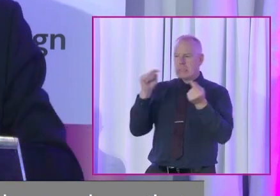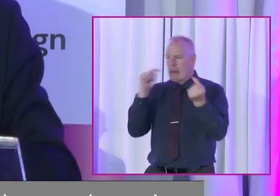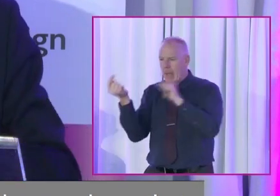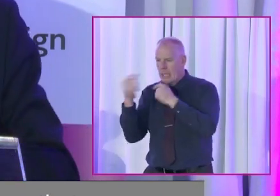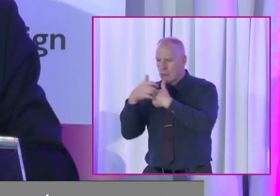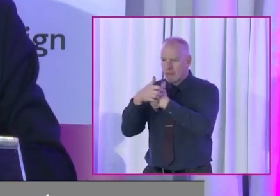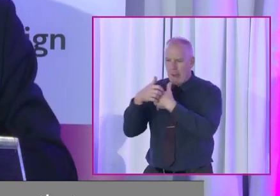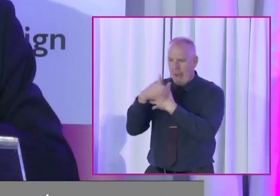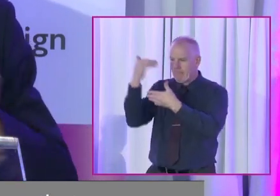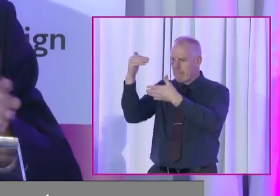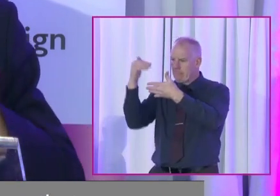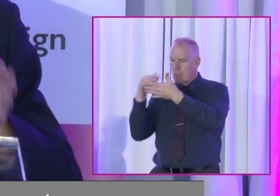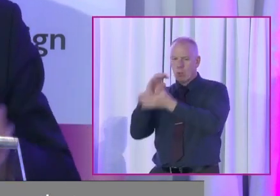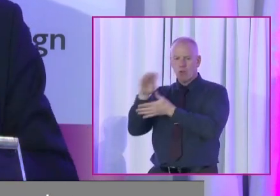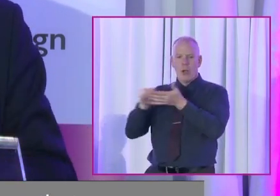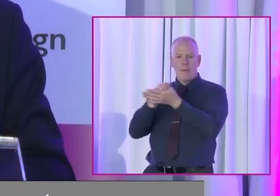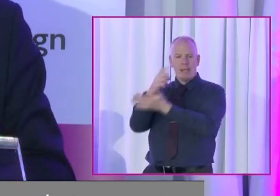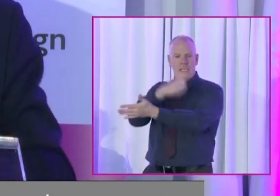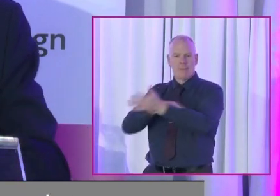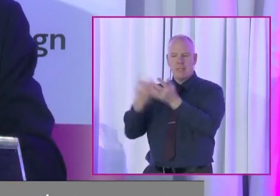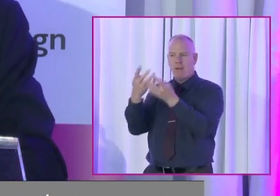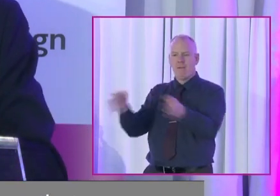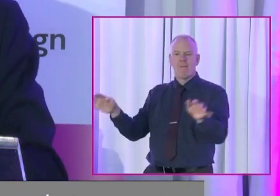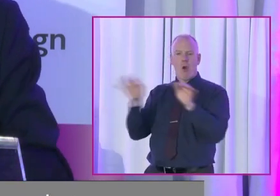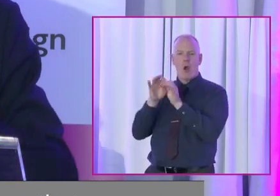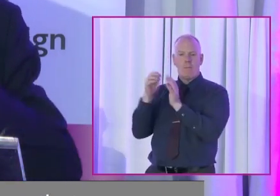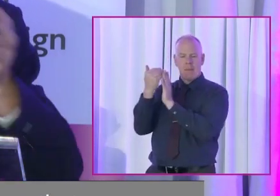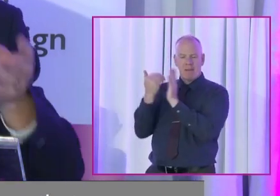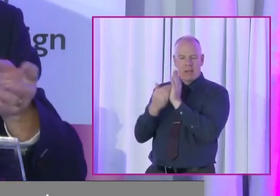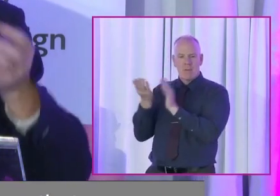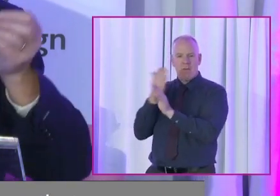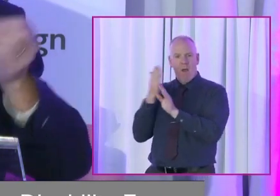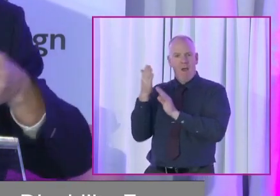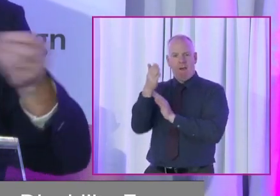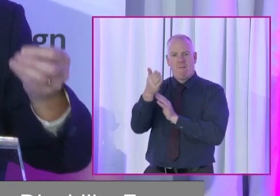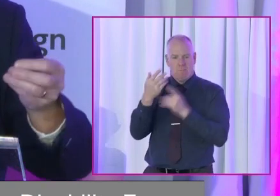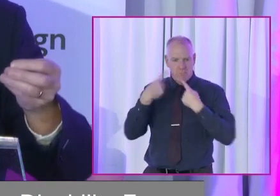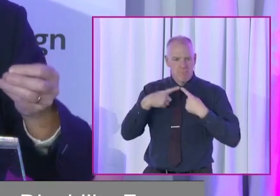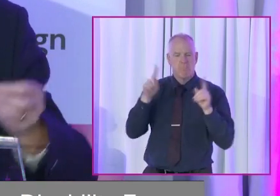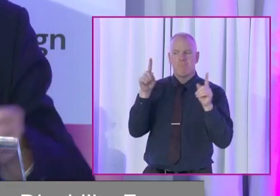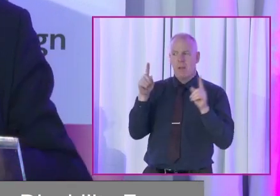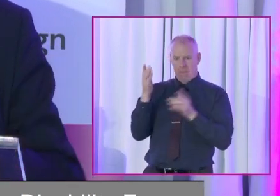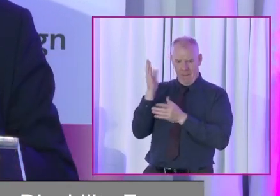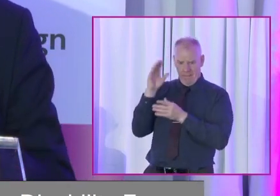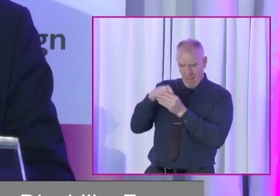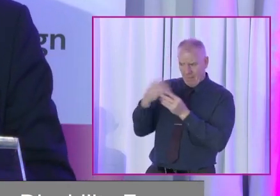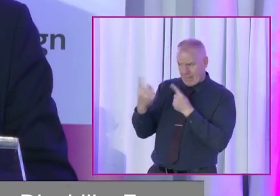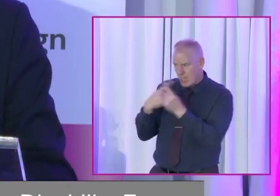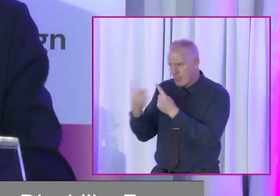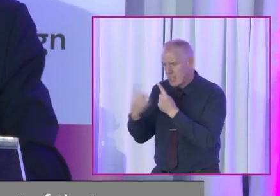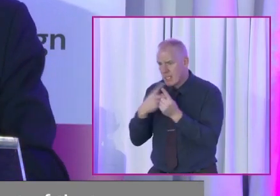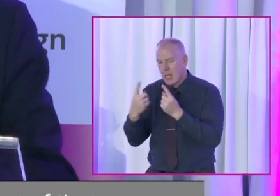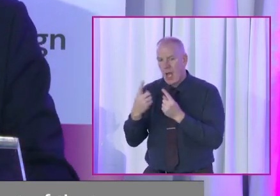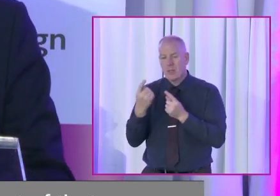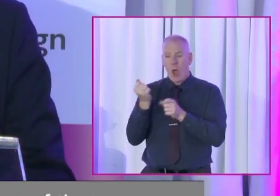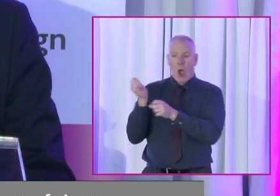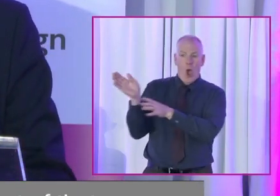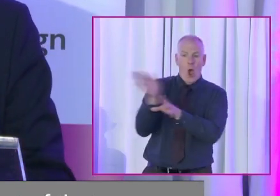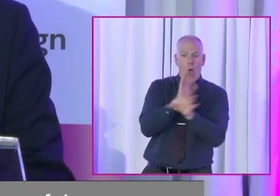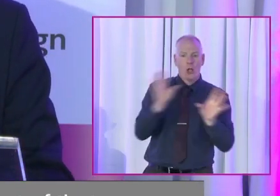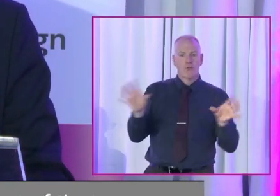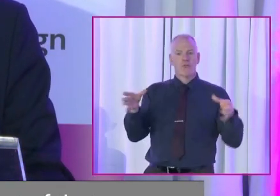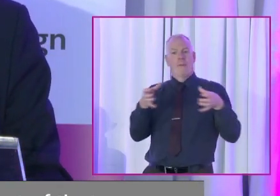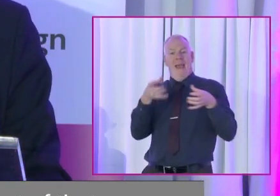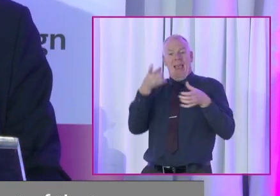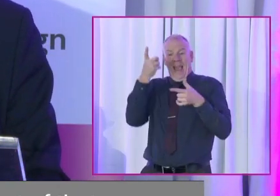the draft European Disability Reform Manifesto before we went out. We were part of that engagement. And all that group plus the rest